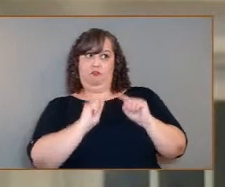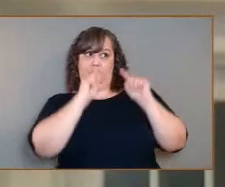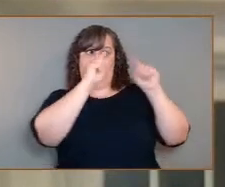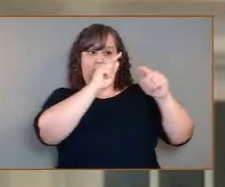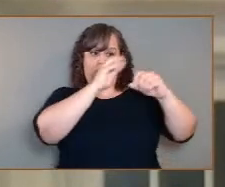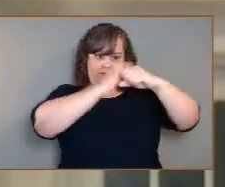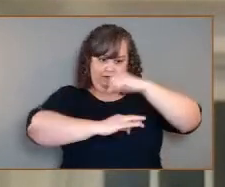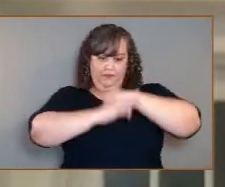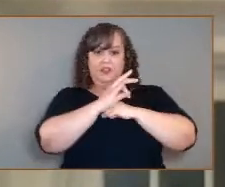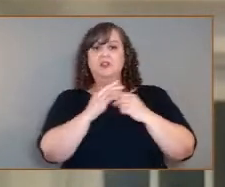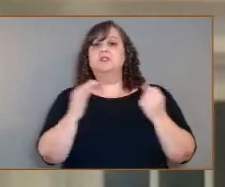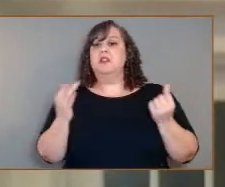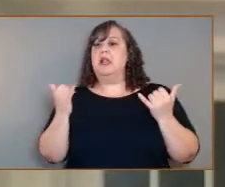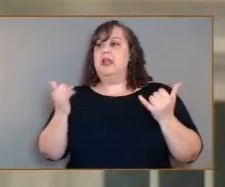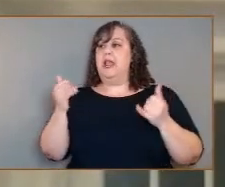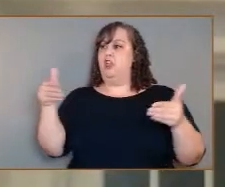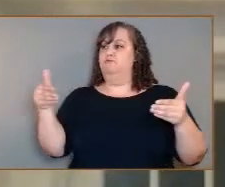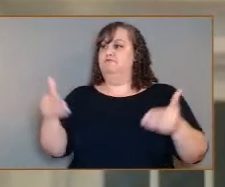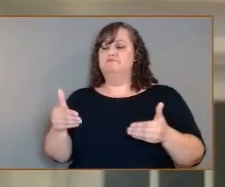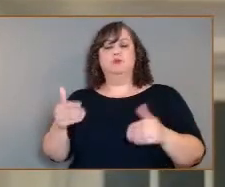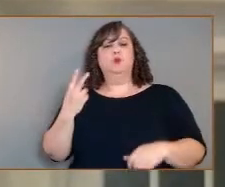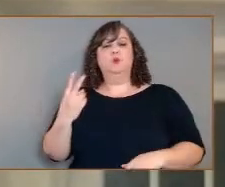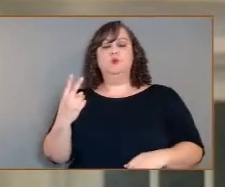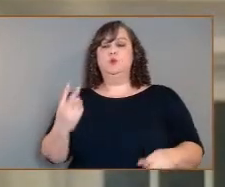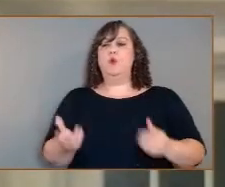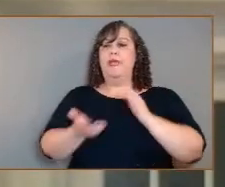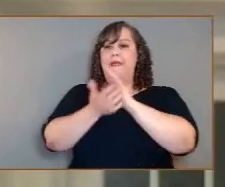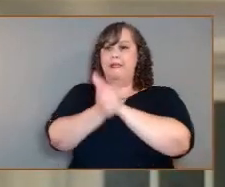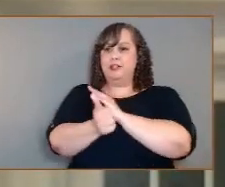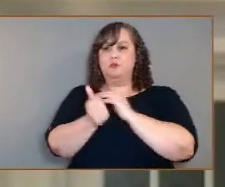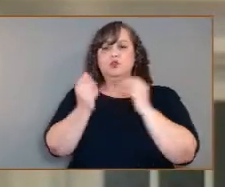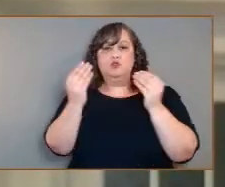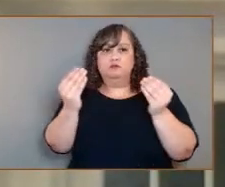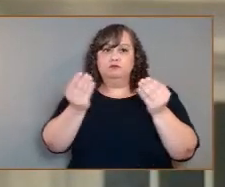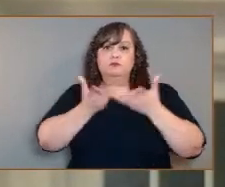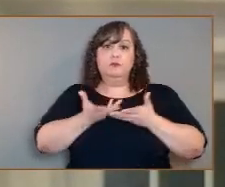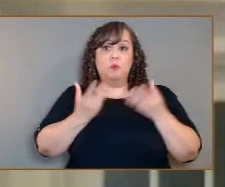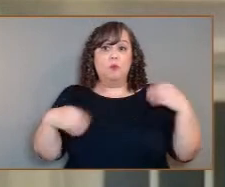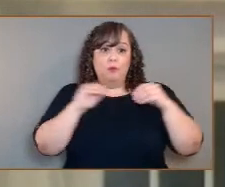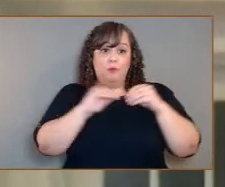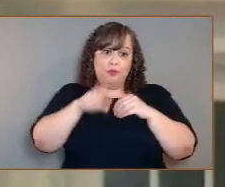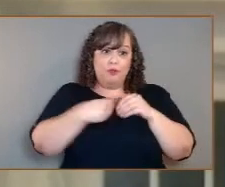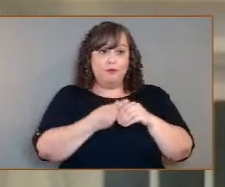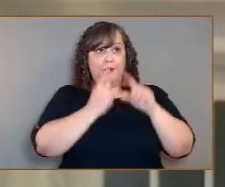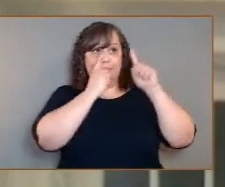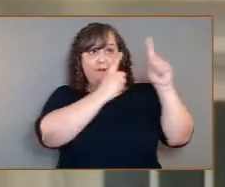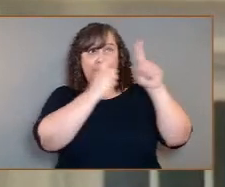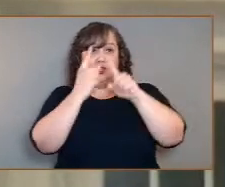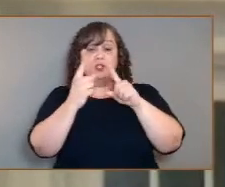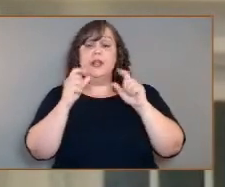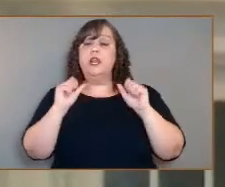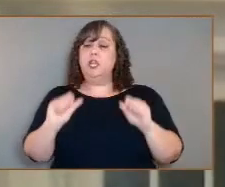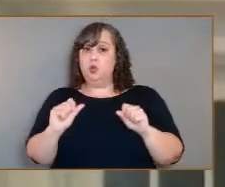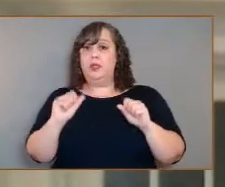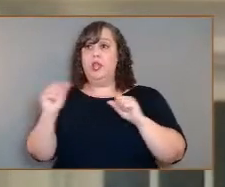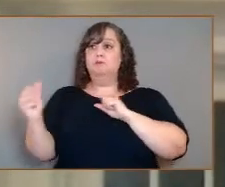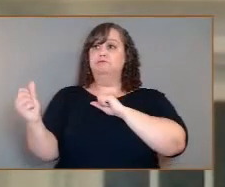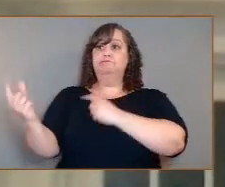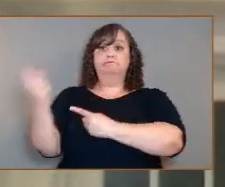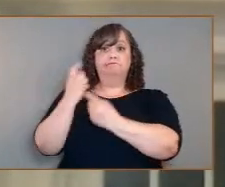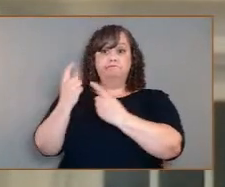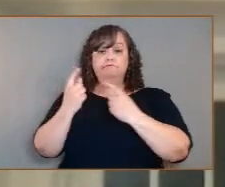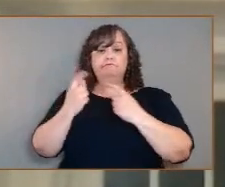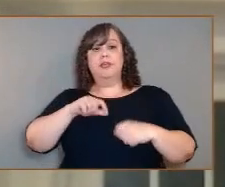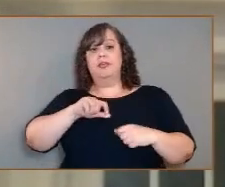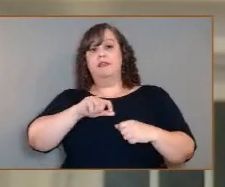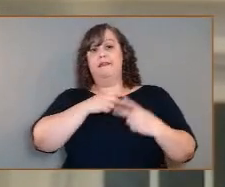these new missions. And remember, throughout the show, you can send in your questions using the hashtag AskNASA or commenting in the